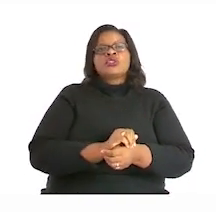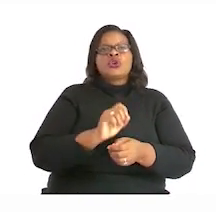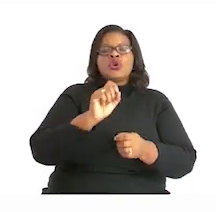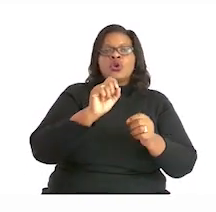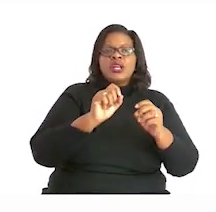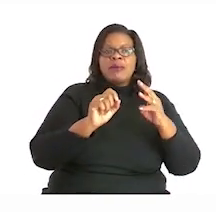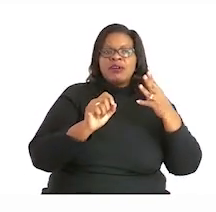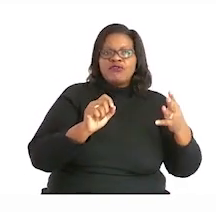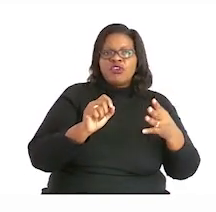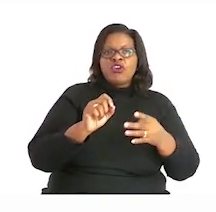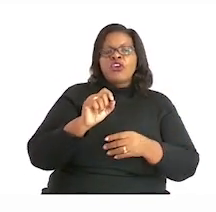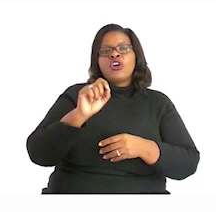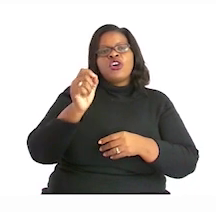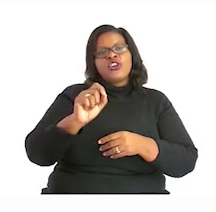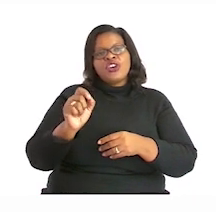Here,